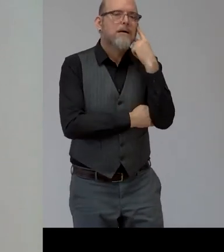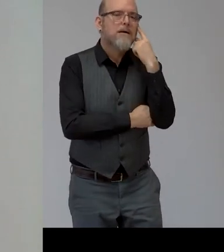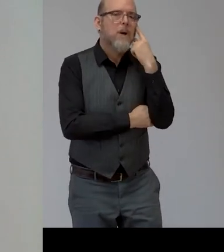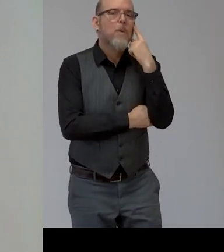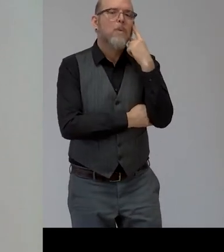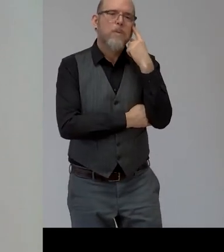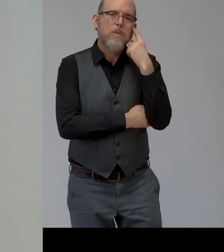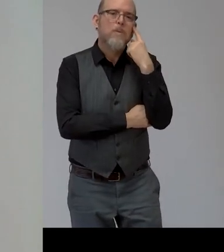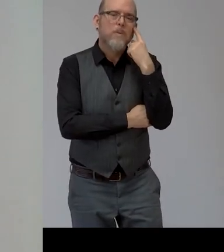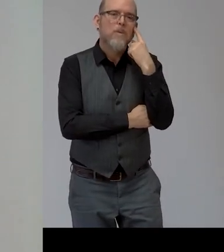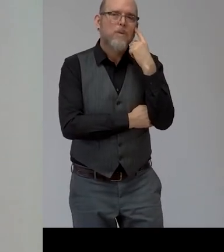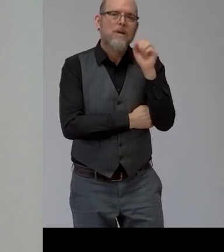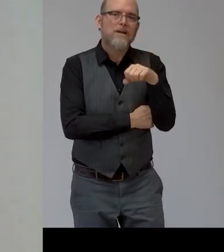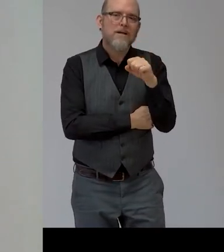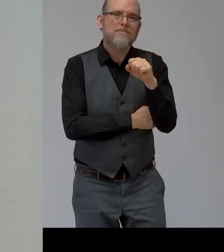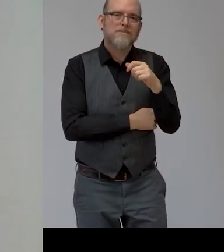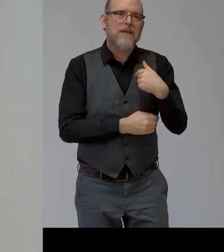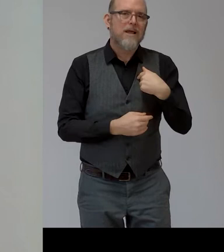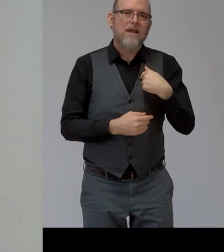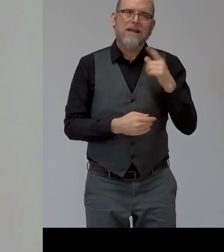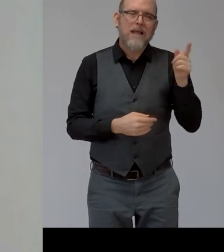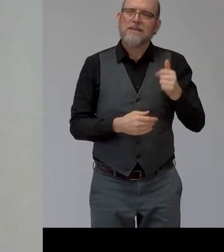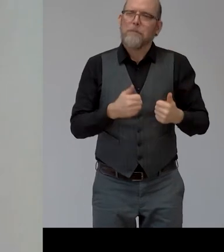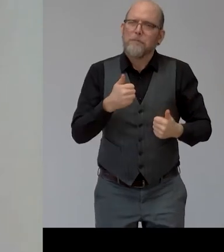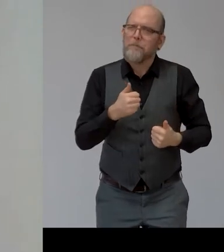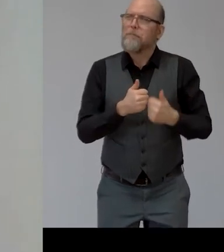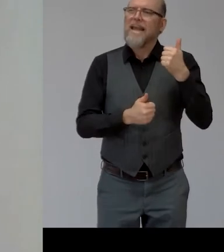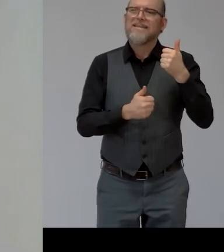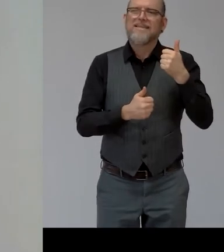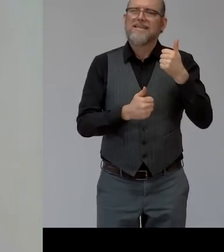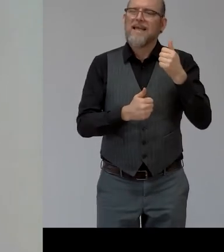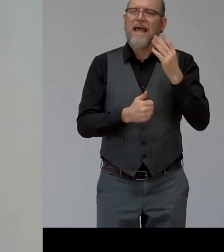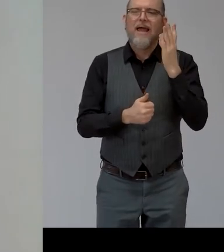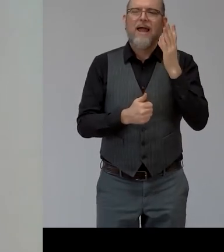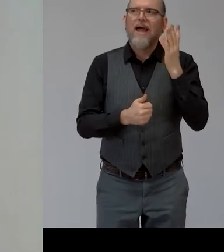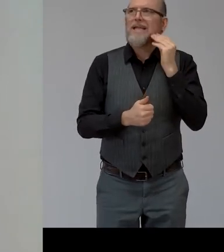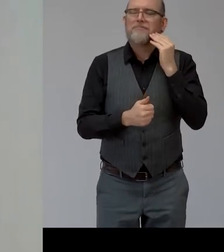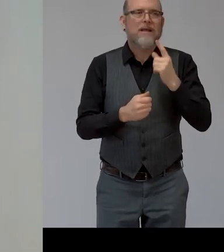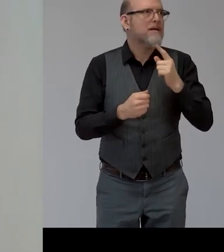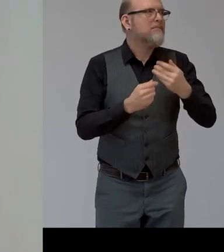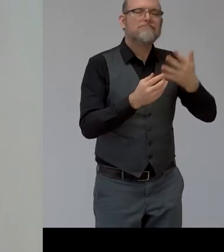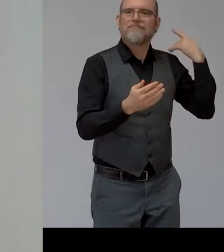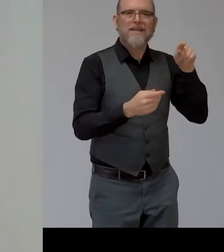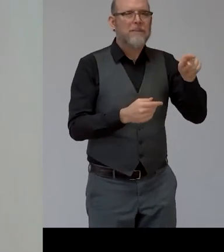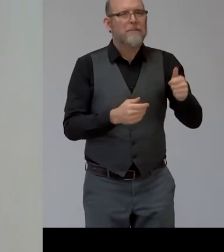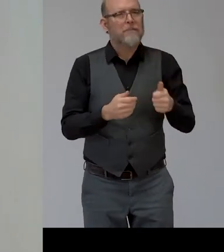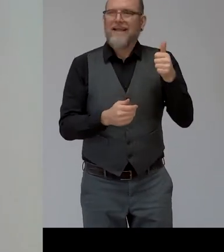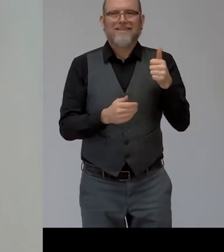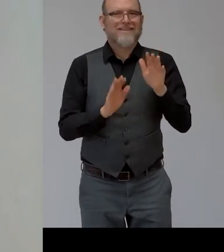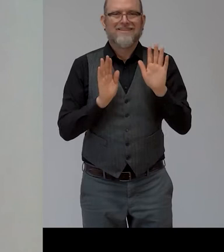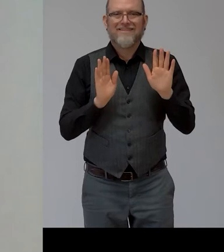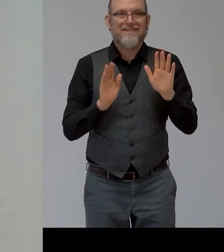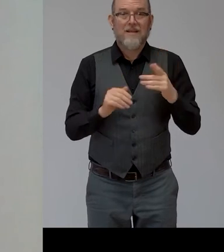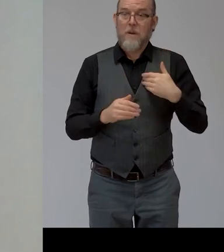experience i could ever hope for i came to the office in the morning and the secretary of the then original